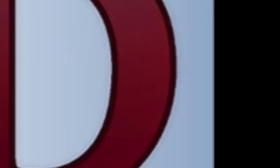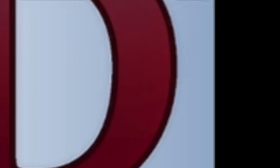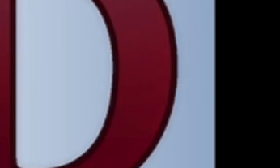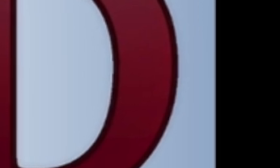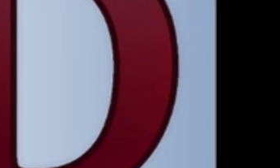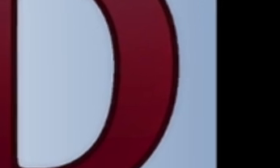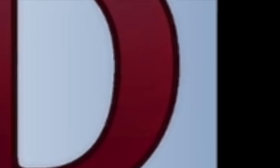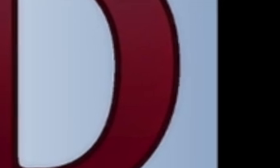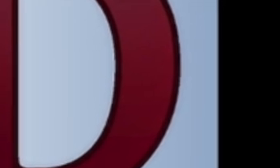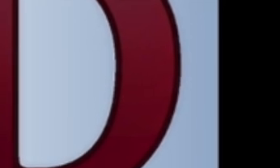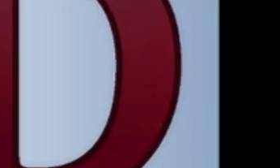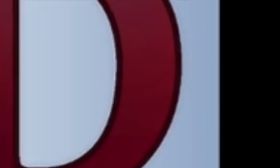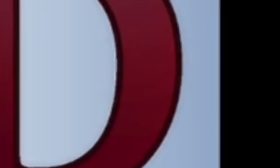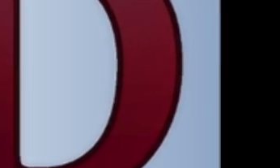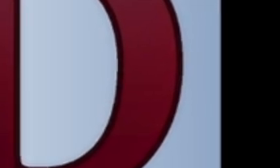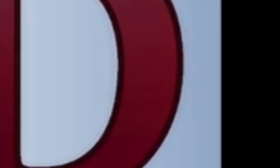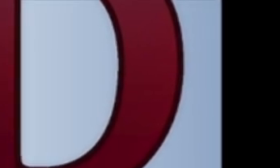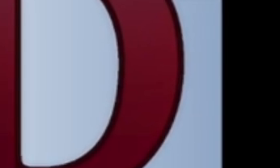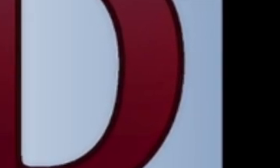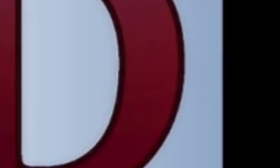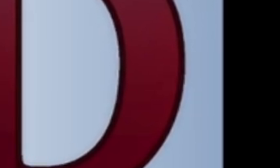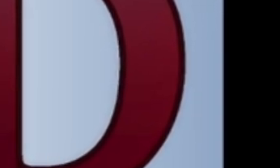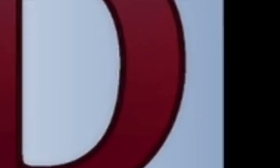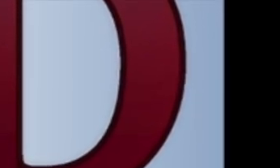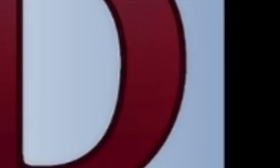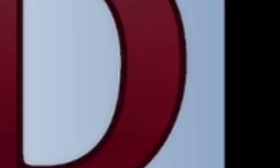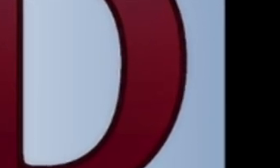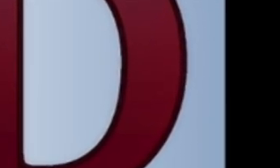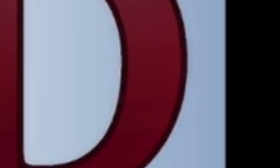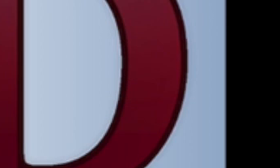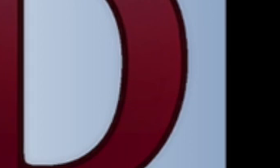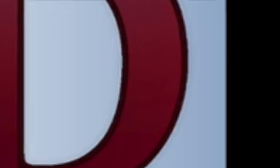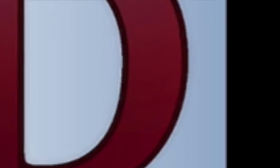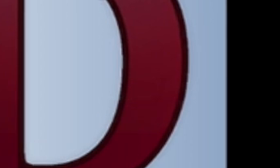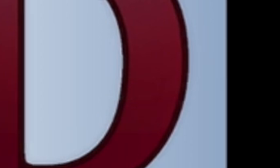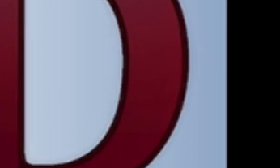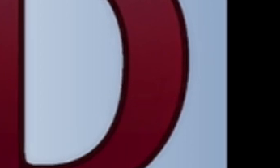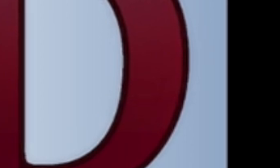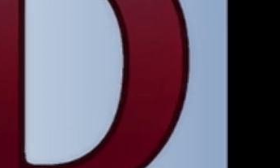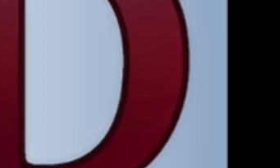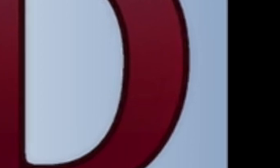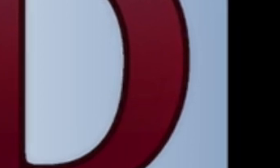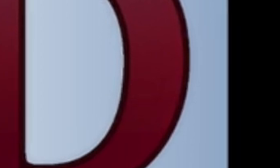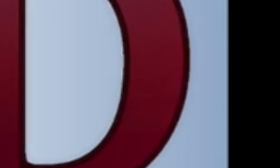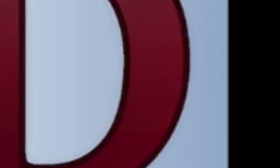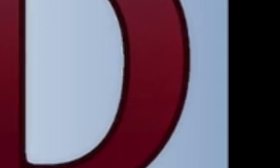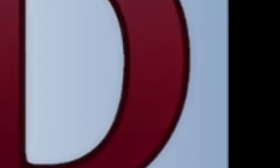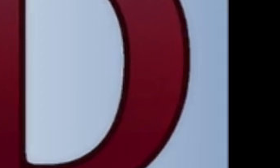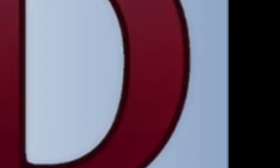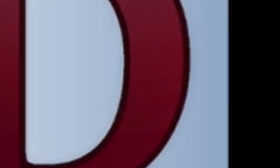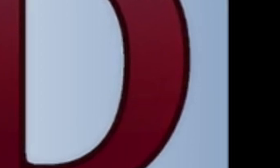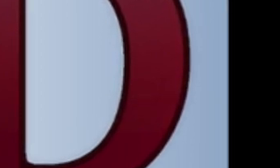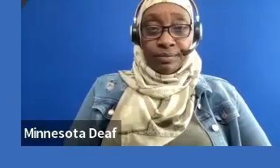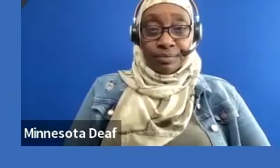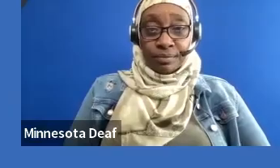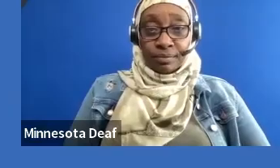mentorship. So, sit back, relax, and get ready for a thought-provoking and engaging discussion. Thank you for being a part of